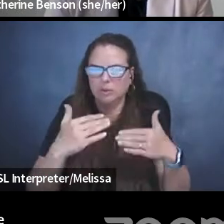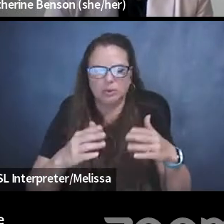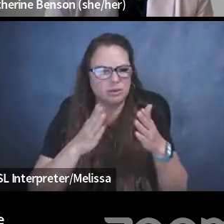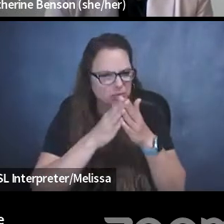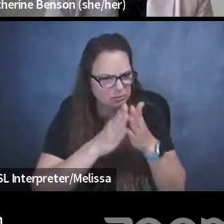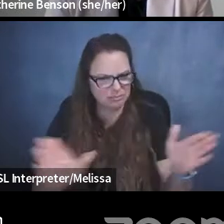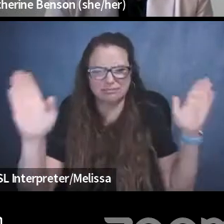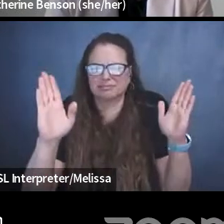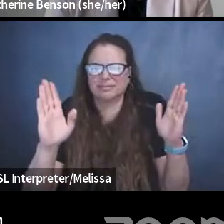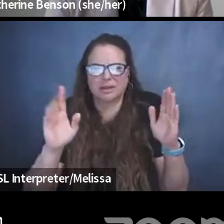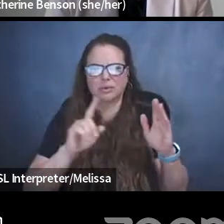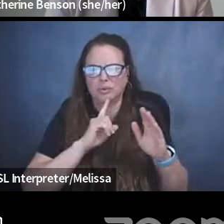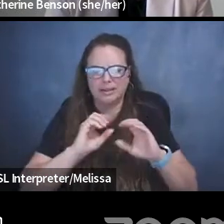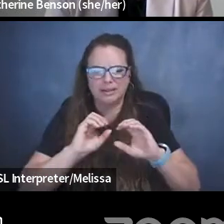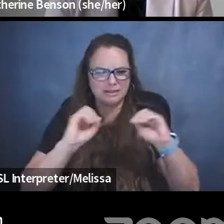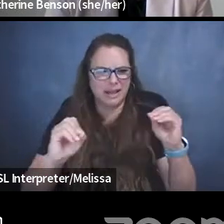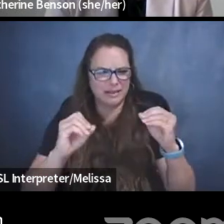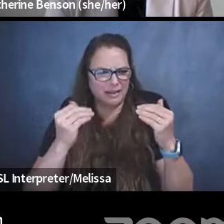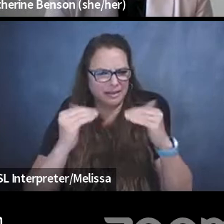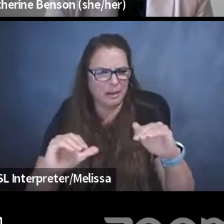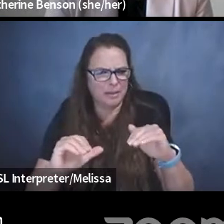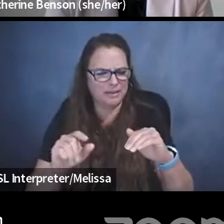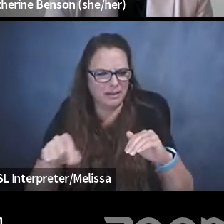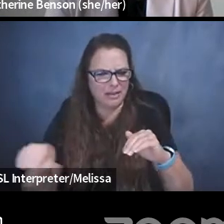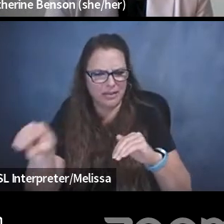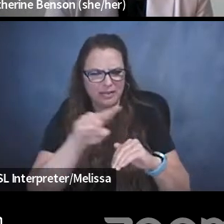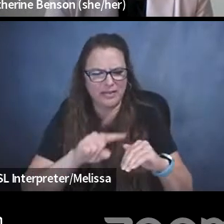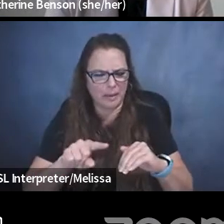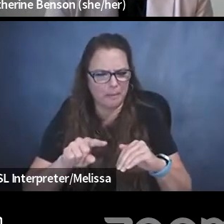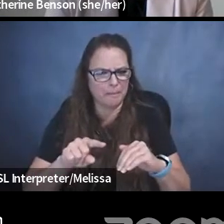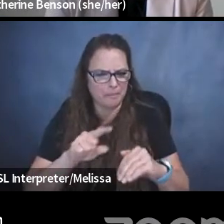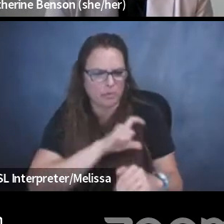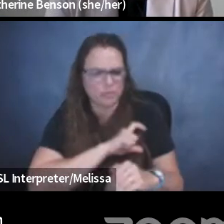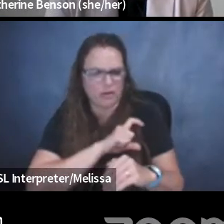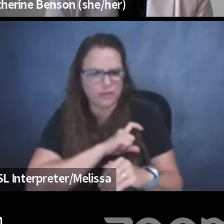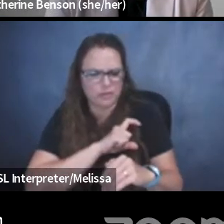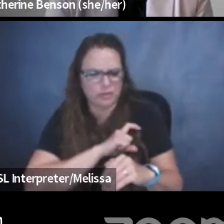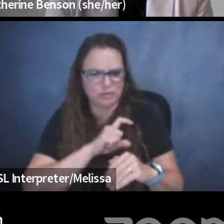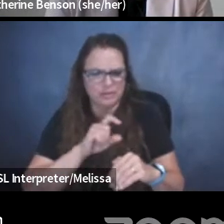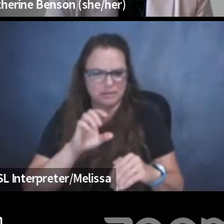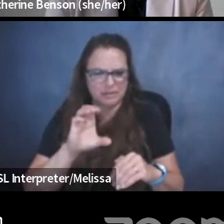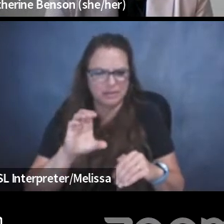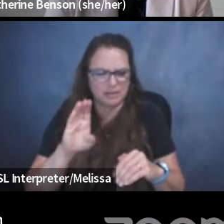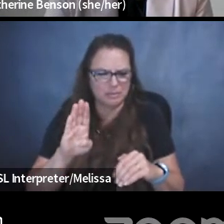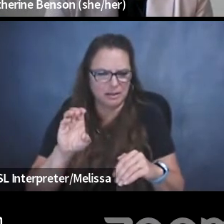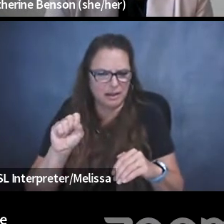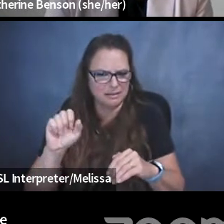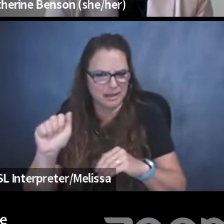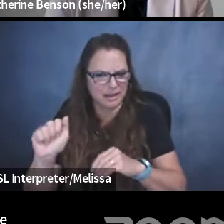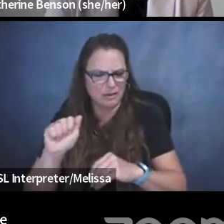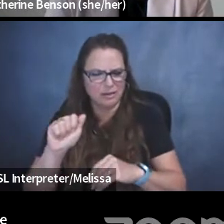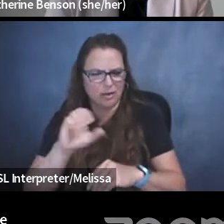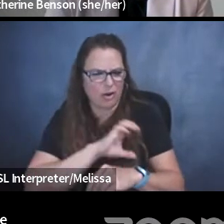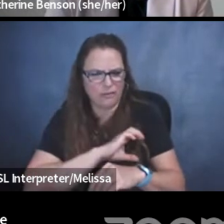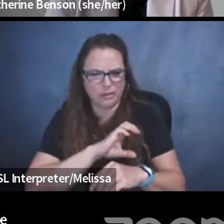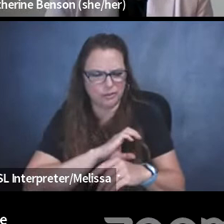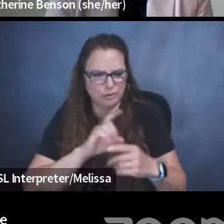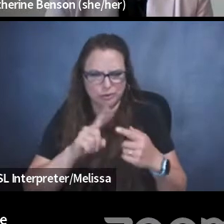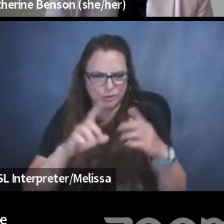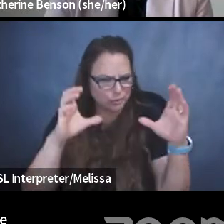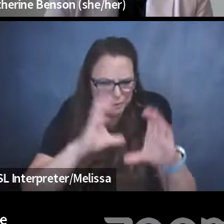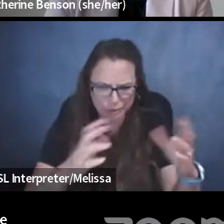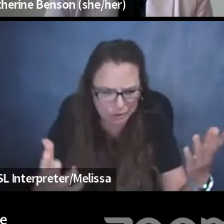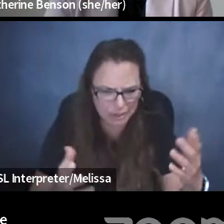nothing at all limiting the discretion right now of CBSA officers. We also know that there are systems being used, there's software,